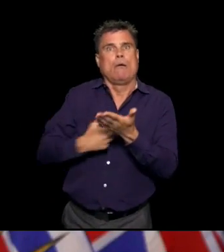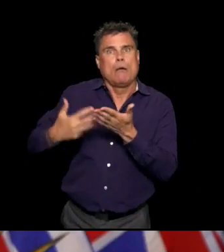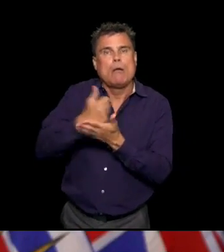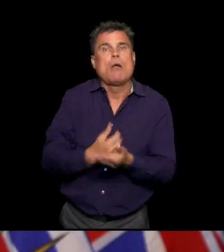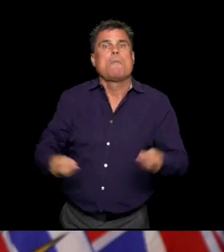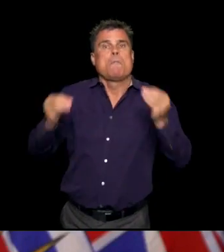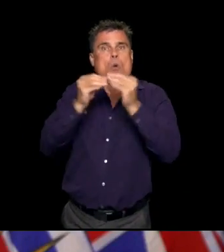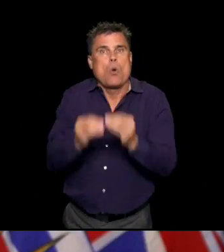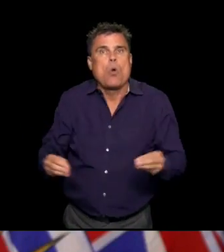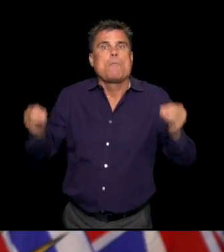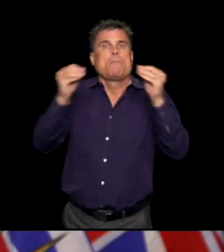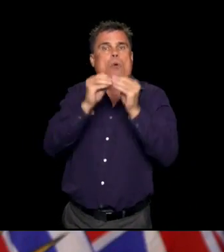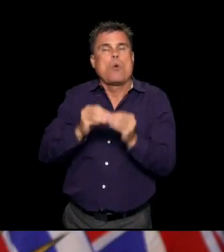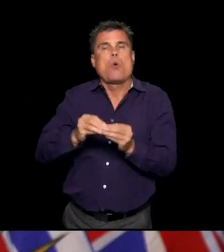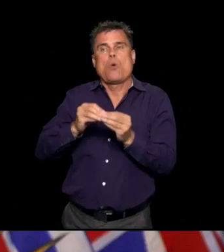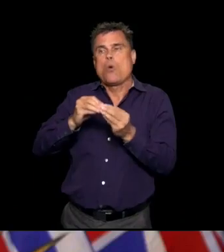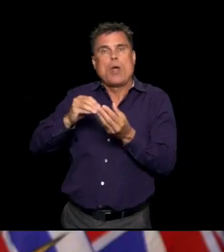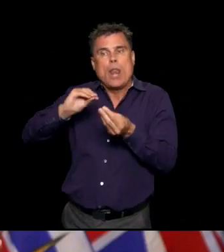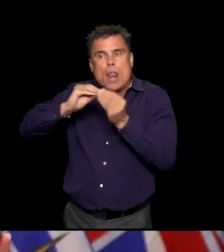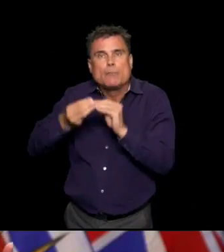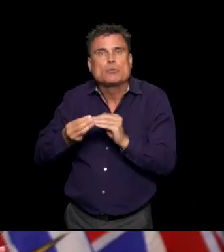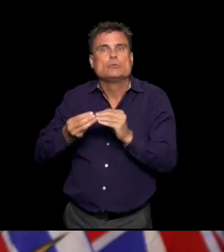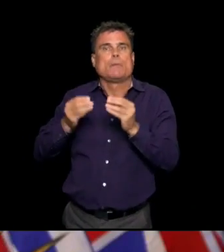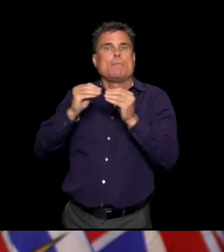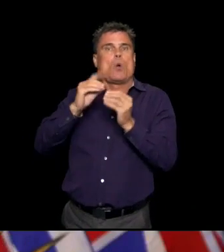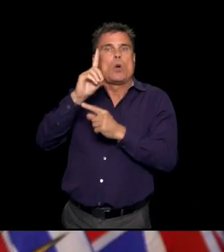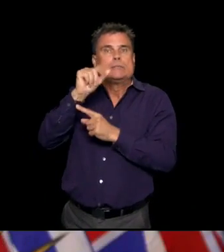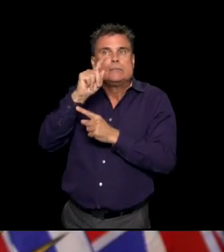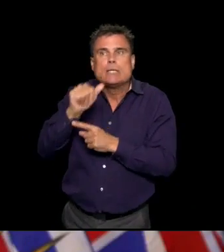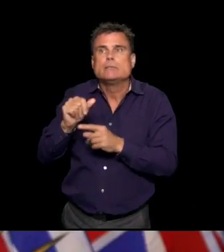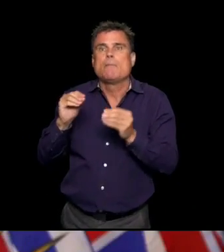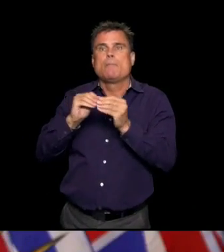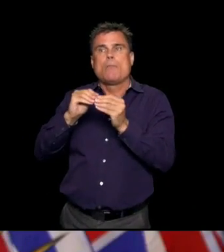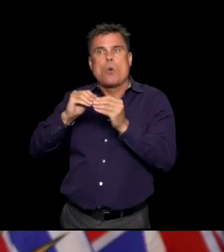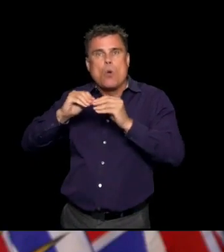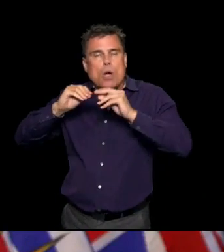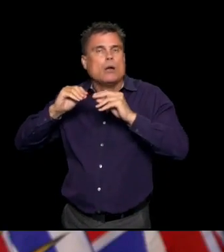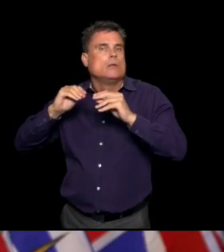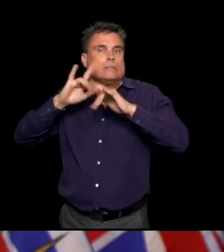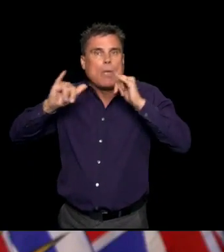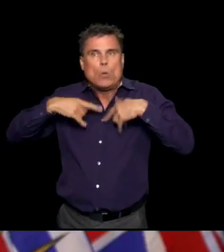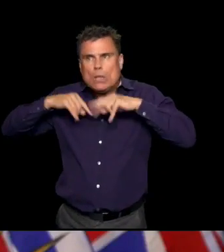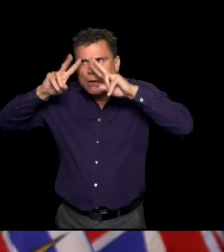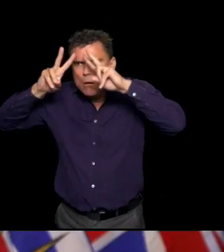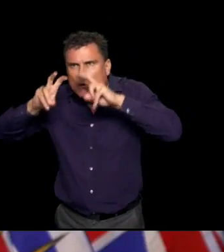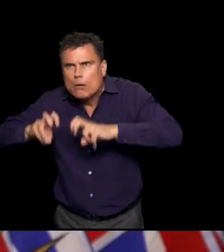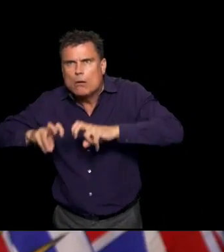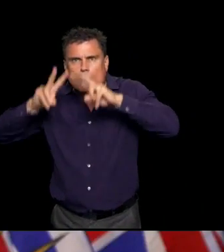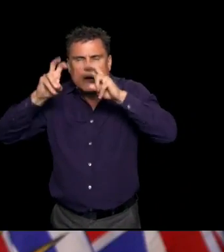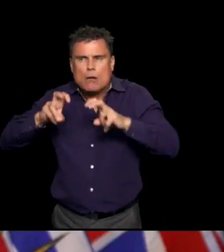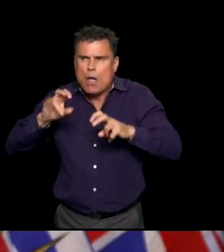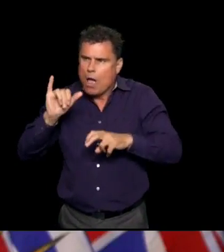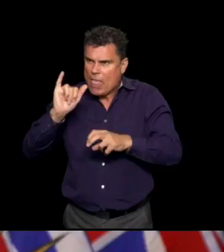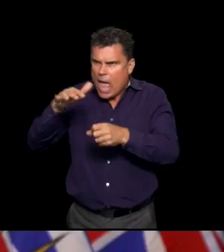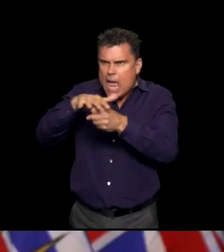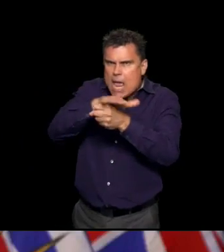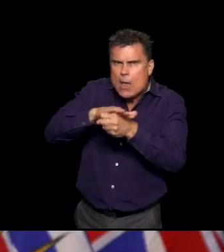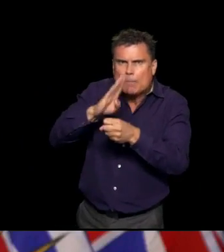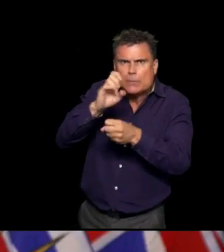Once we had enough people, so there's many other things that we look at. We look at the population in that area. We look at